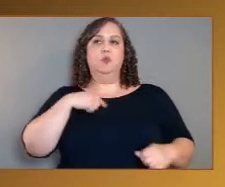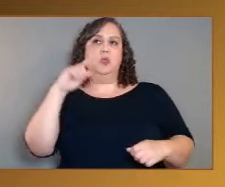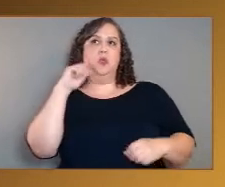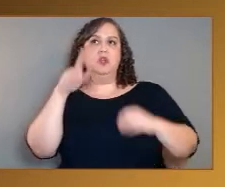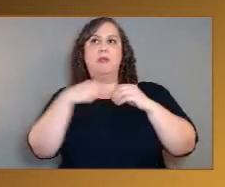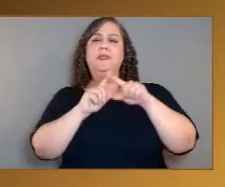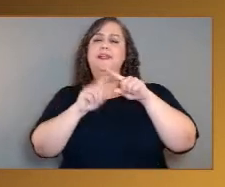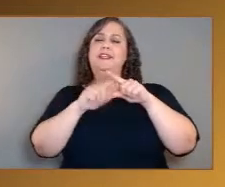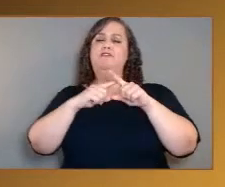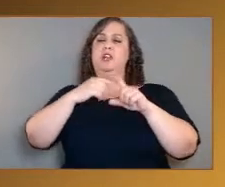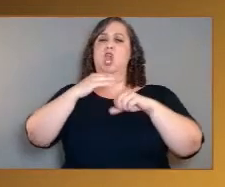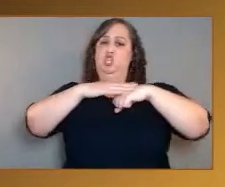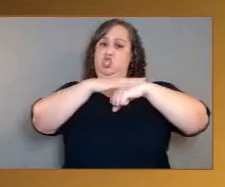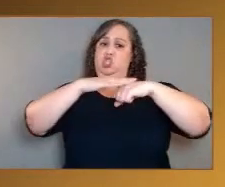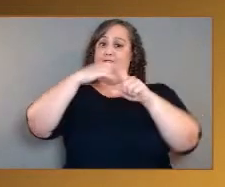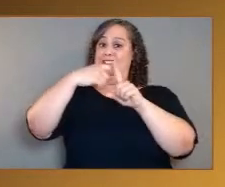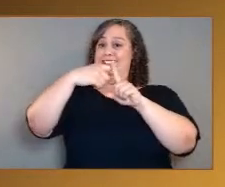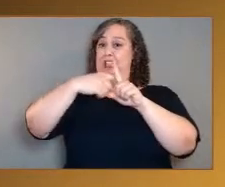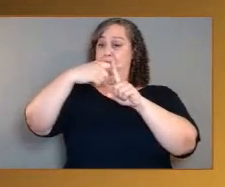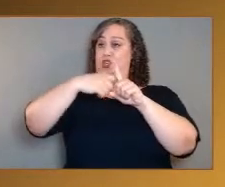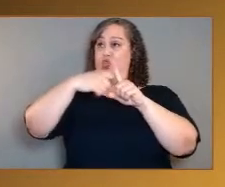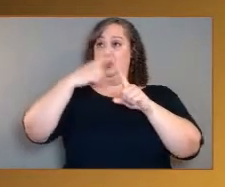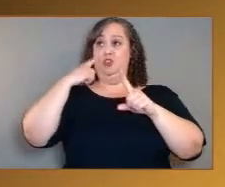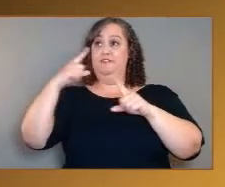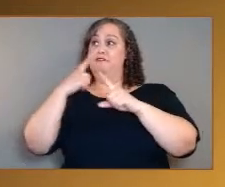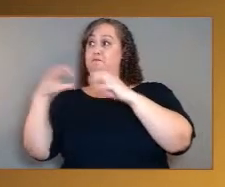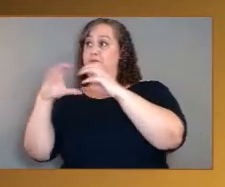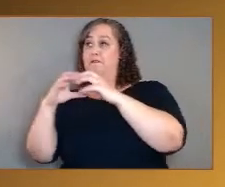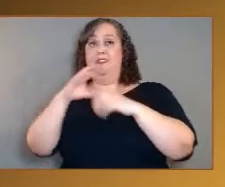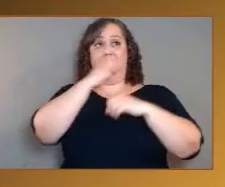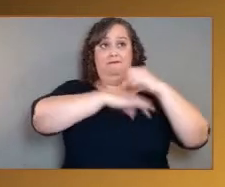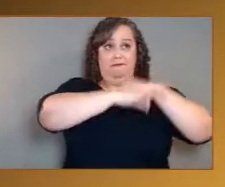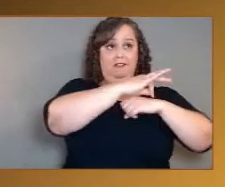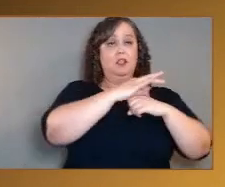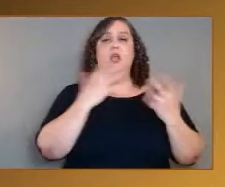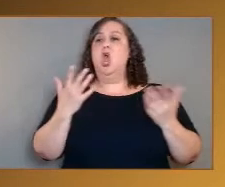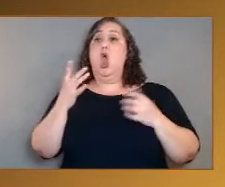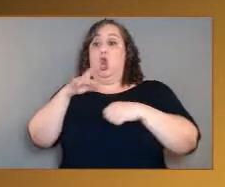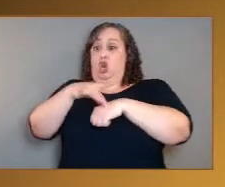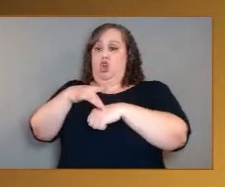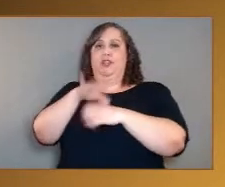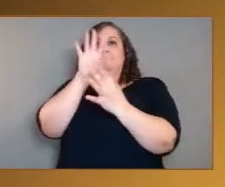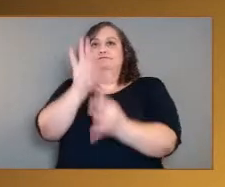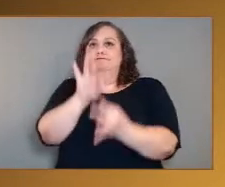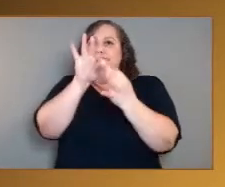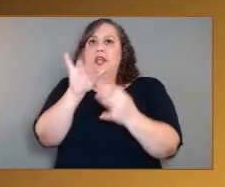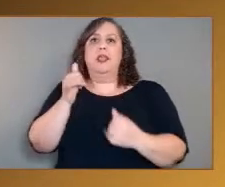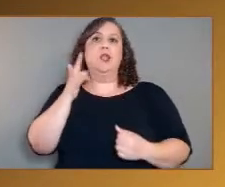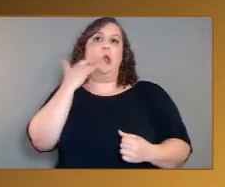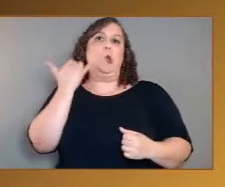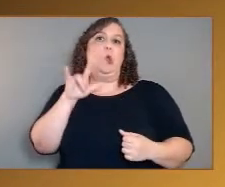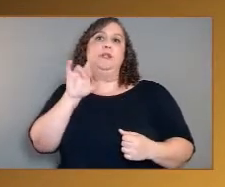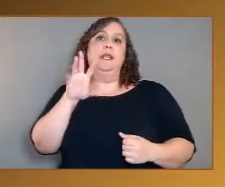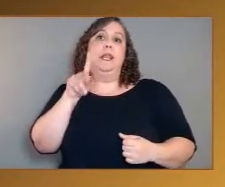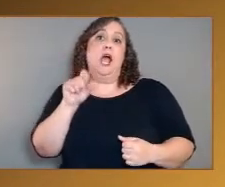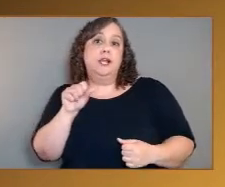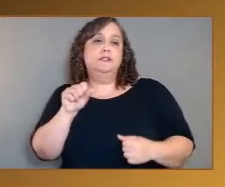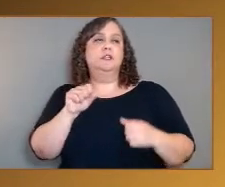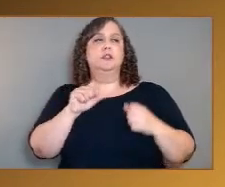you know, Earth is kind of like the Goldilocks planet. It's just right, you know. And Mars is cold and barren today.